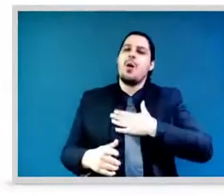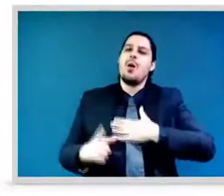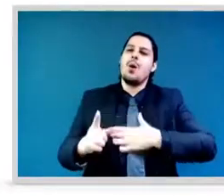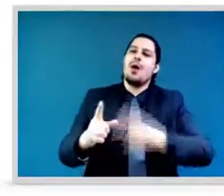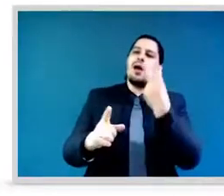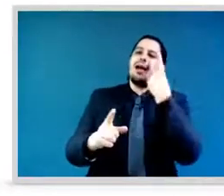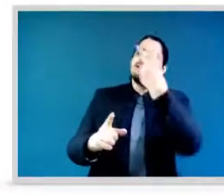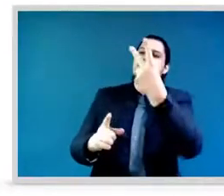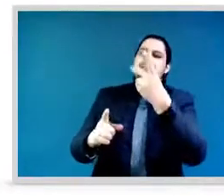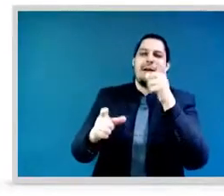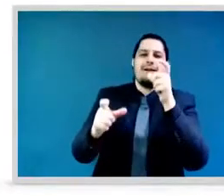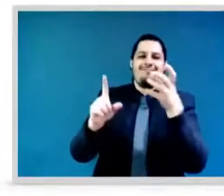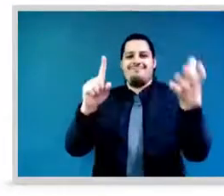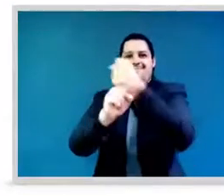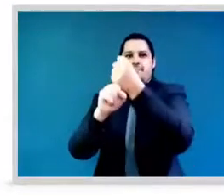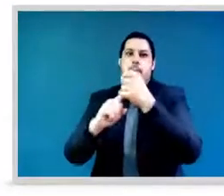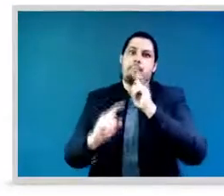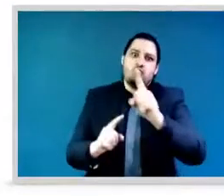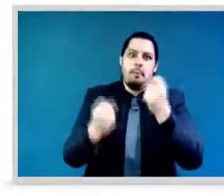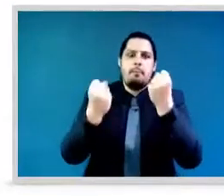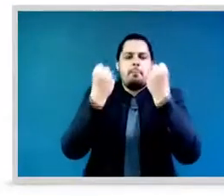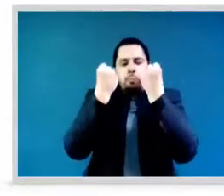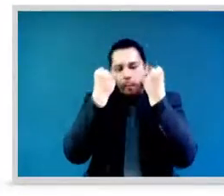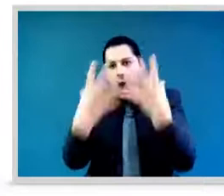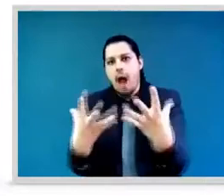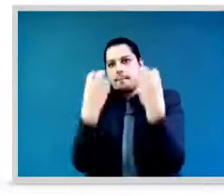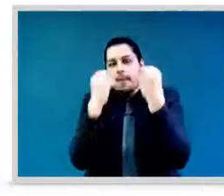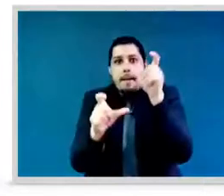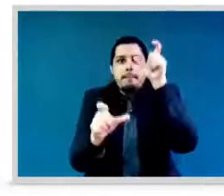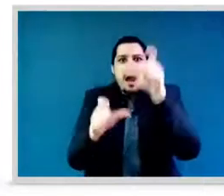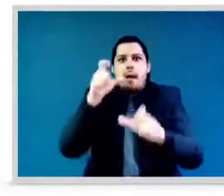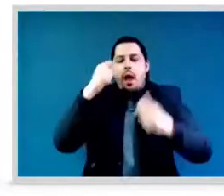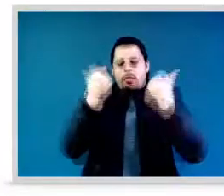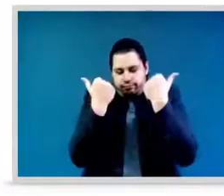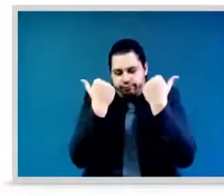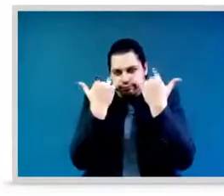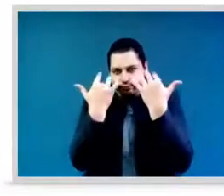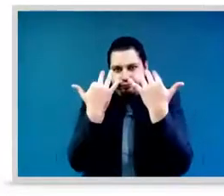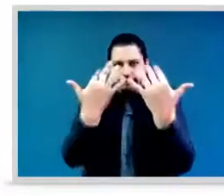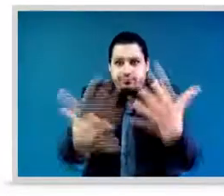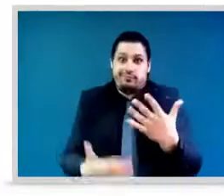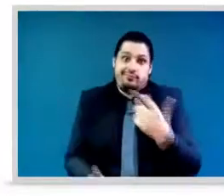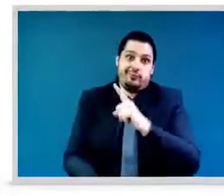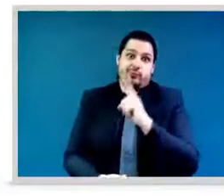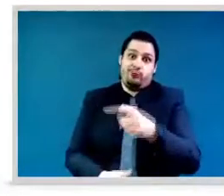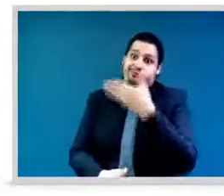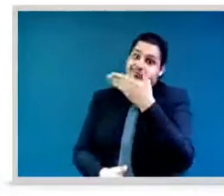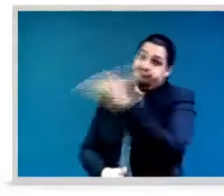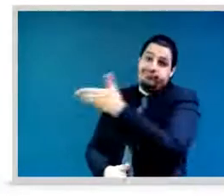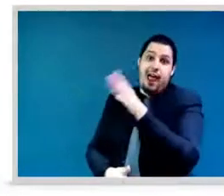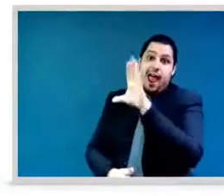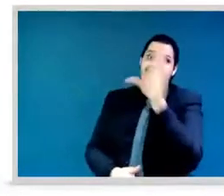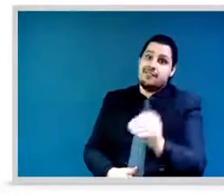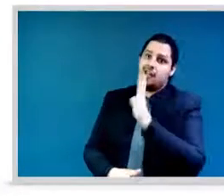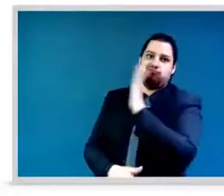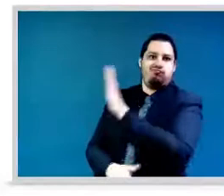women who are more than half of the population, I mean in Africa at least, plus youth who are 70